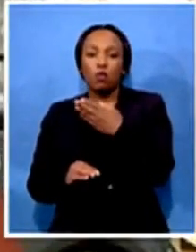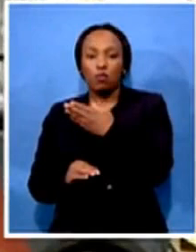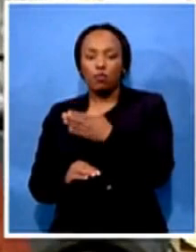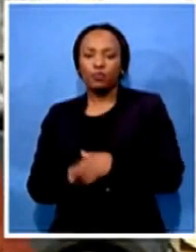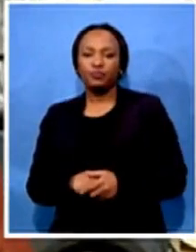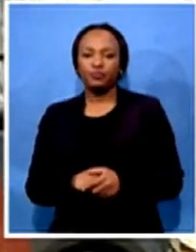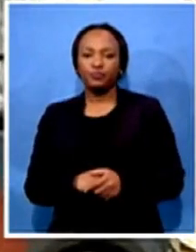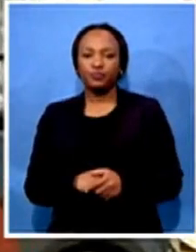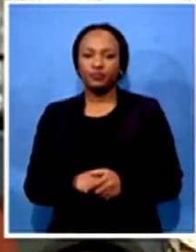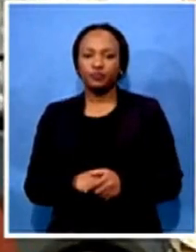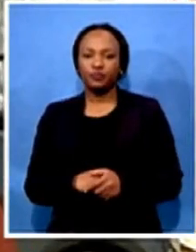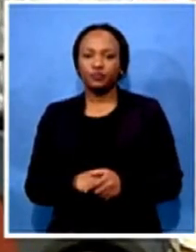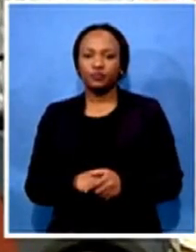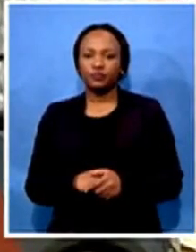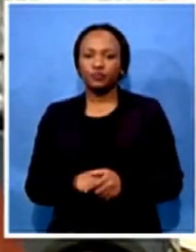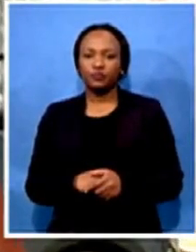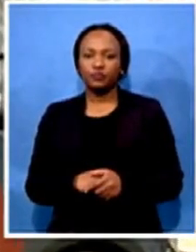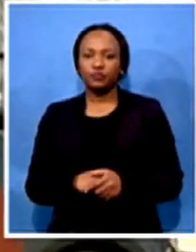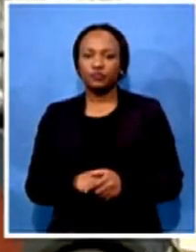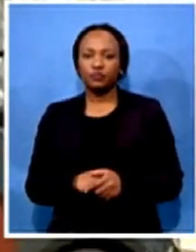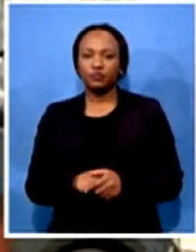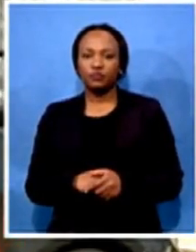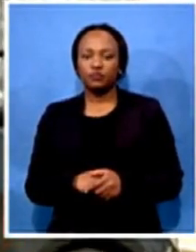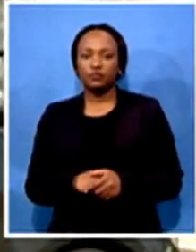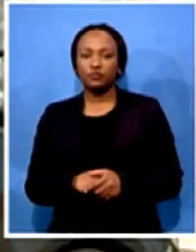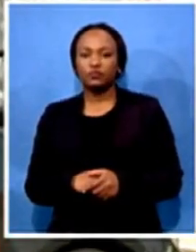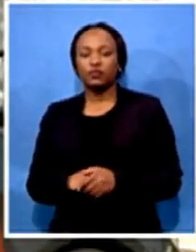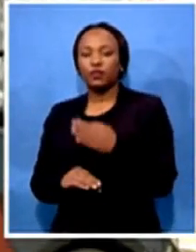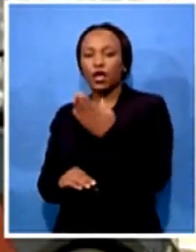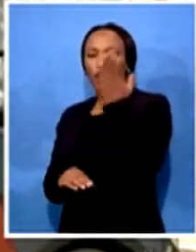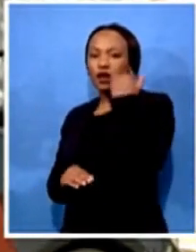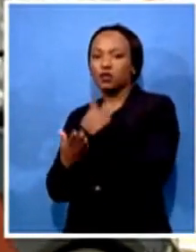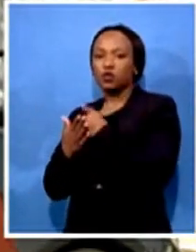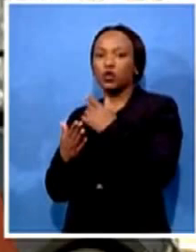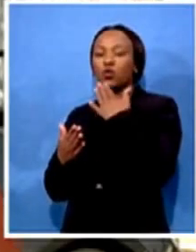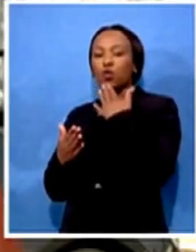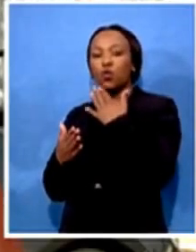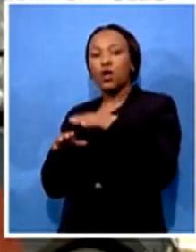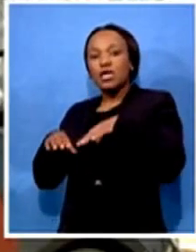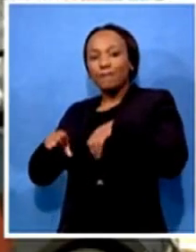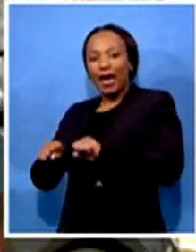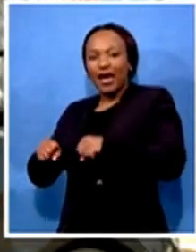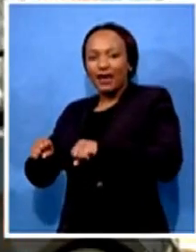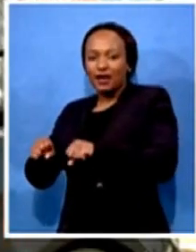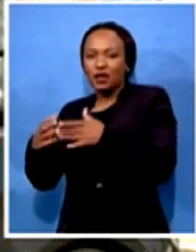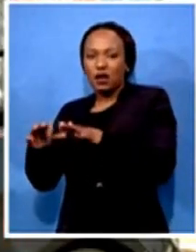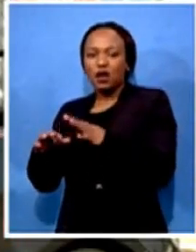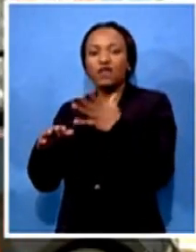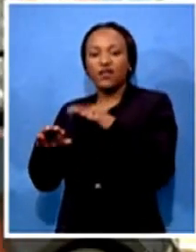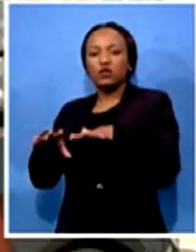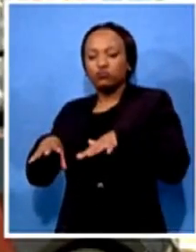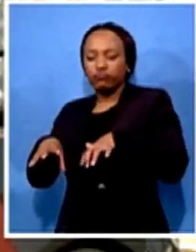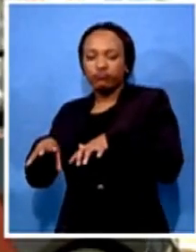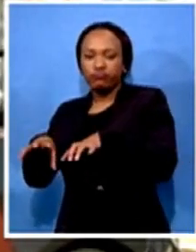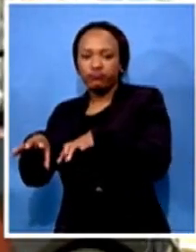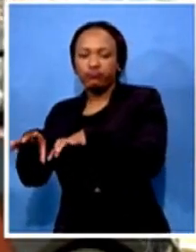Well, the last few thousands of buyers have gained from attacks and back on a mass ride, highlighting the plight of farmers